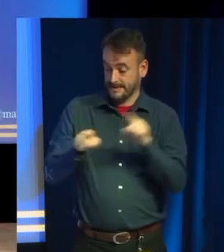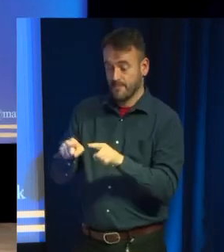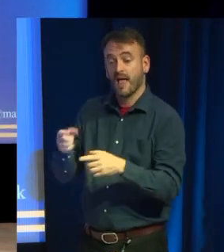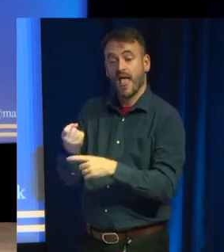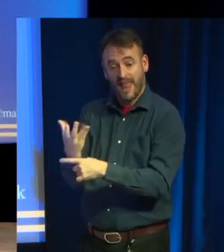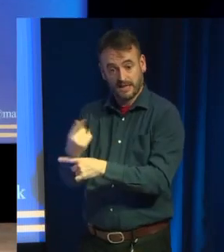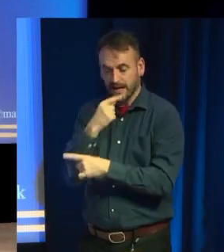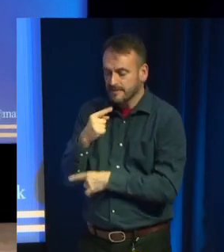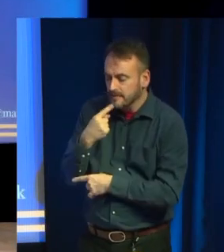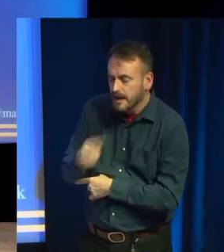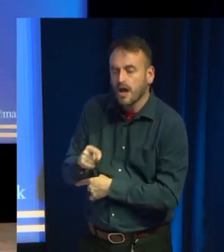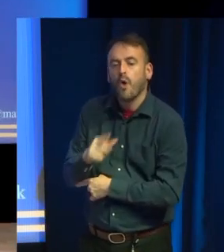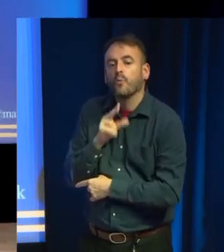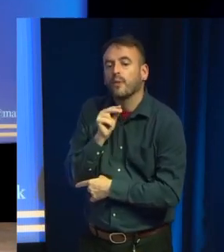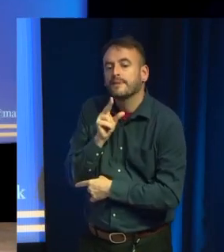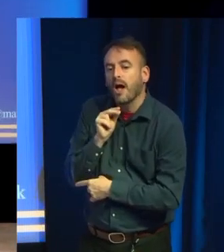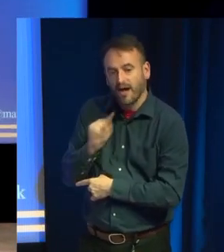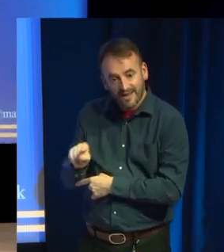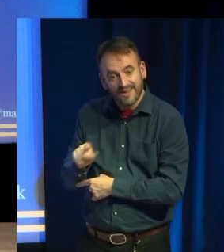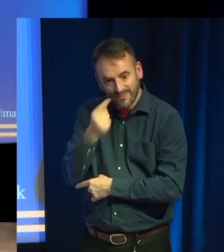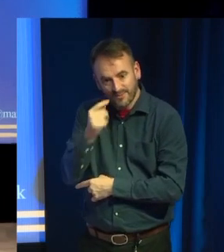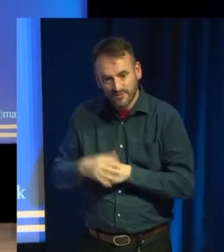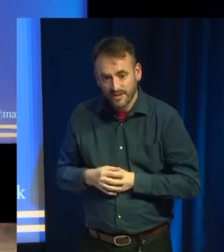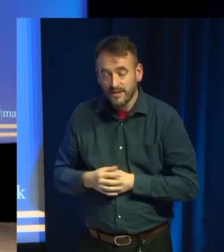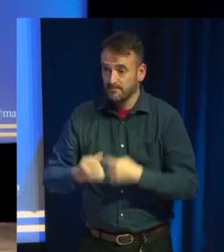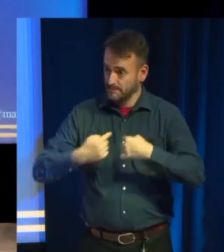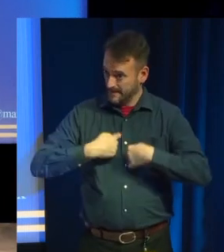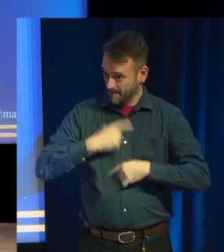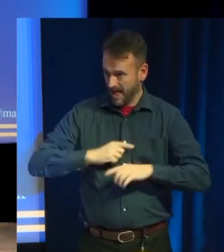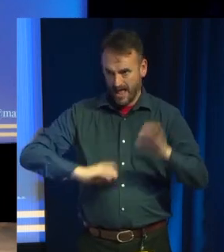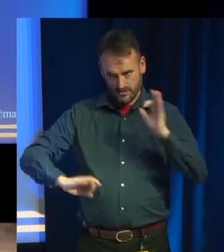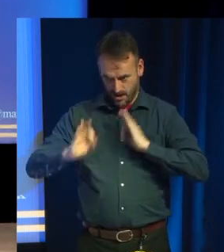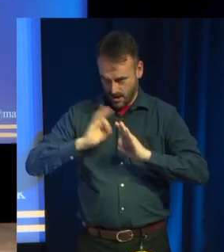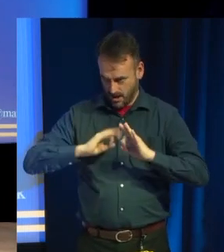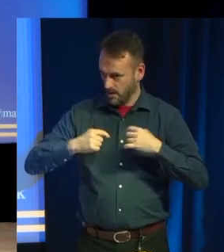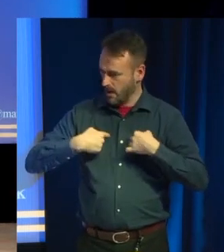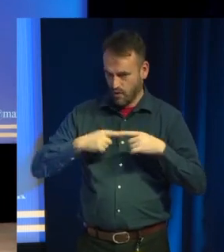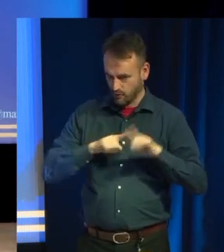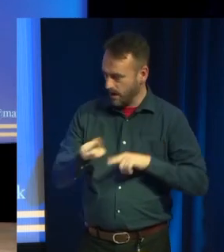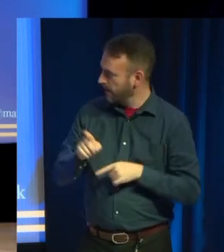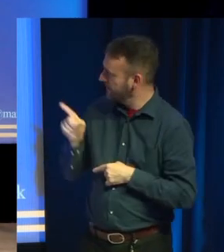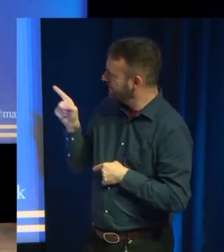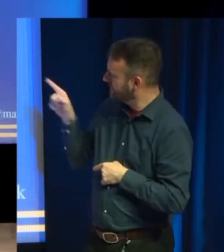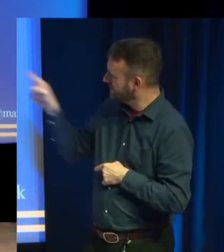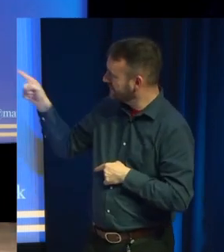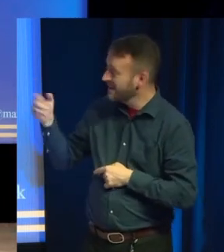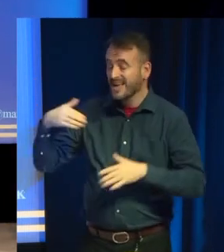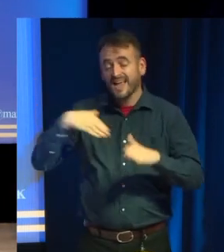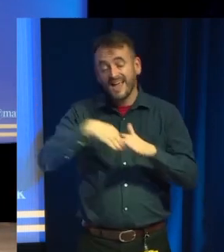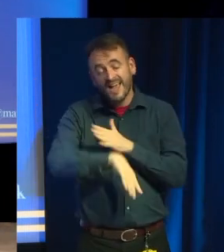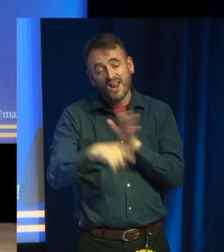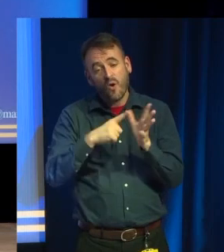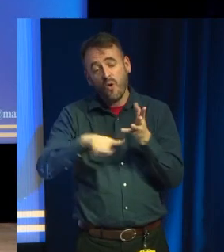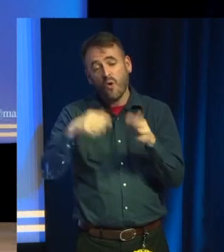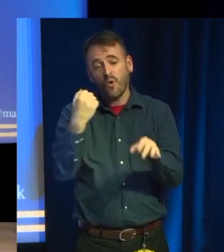I'm not an actor, so I'm not going to attempt this. But, in August, an august patriarch was reading an ad in